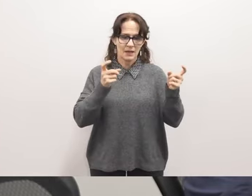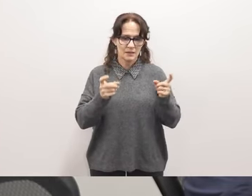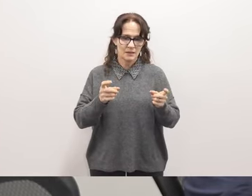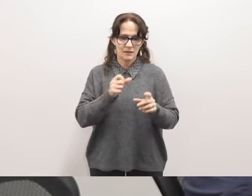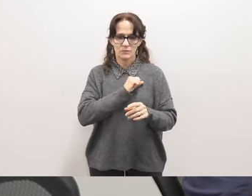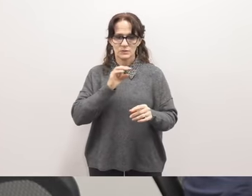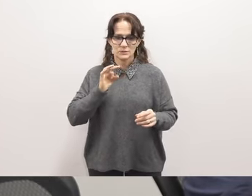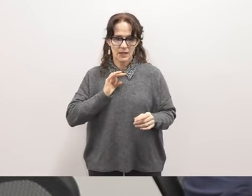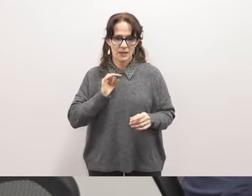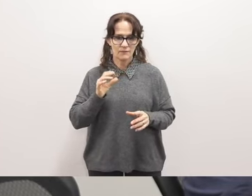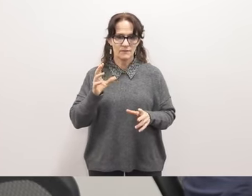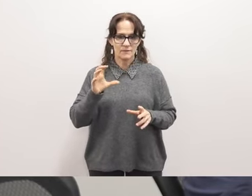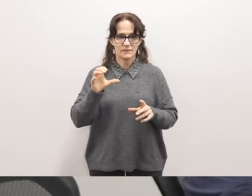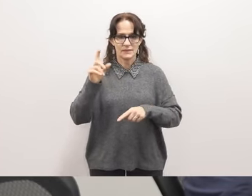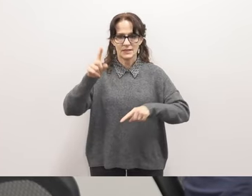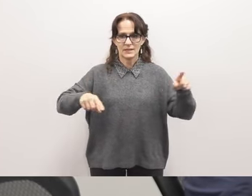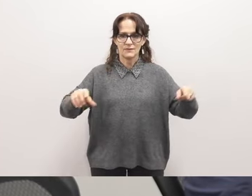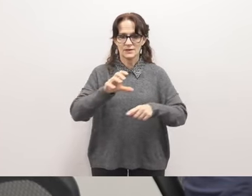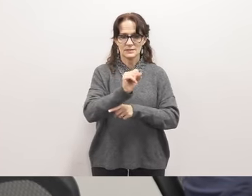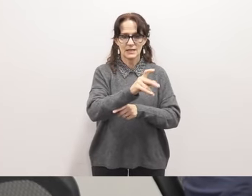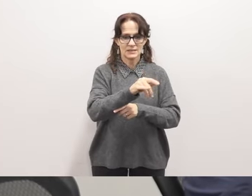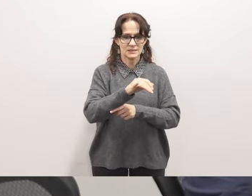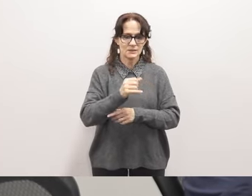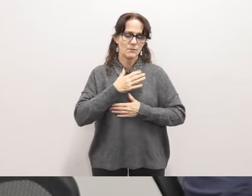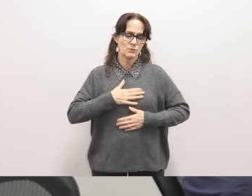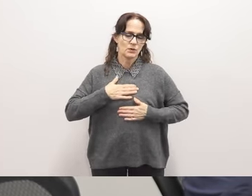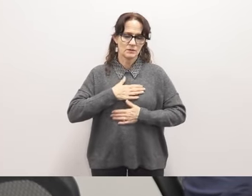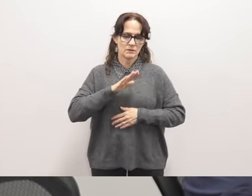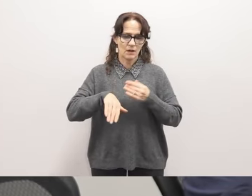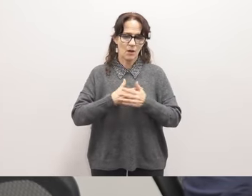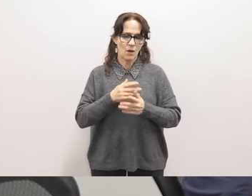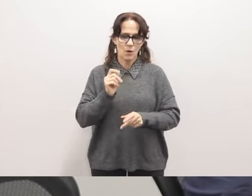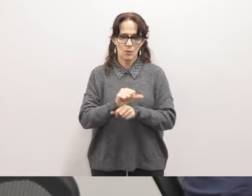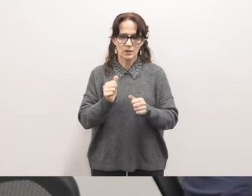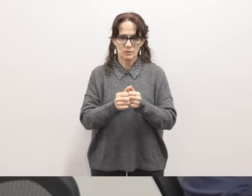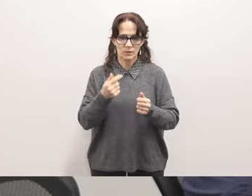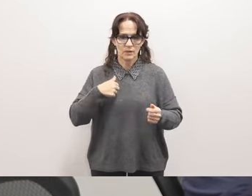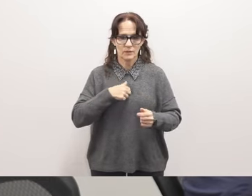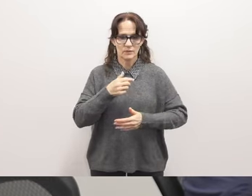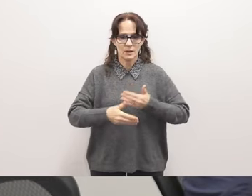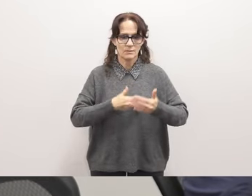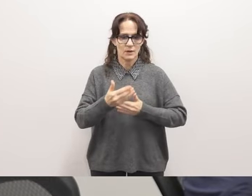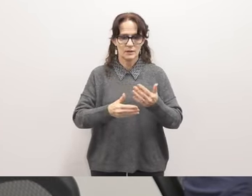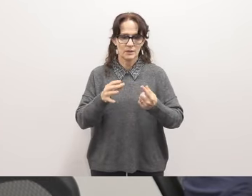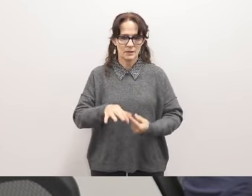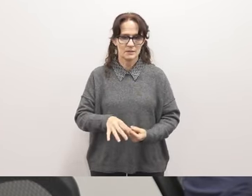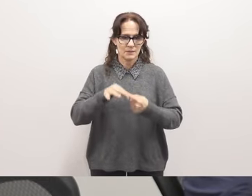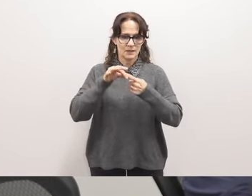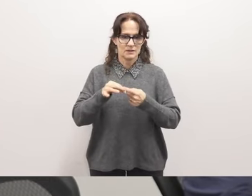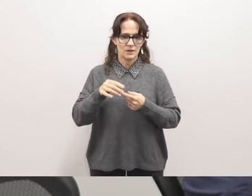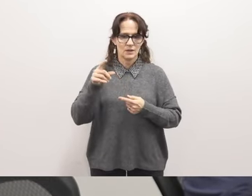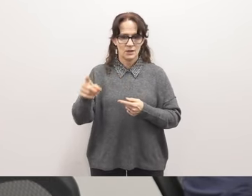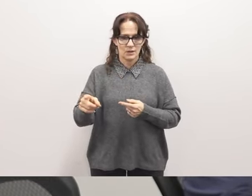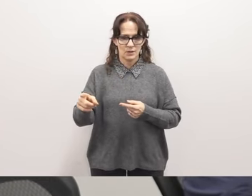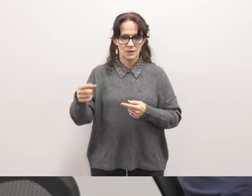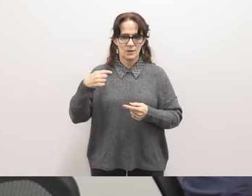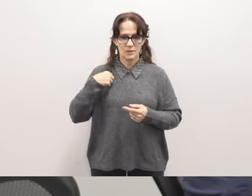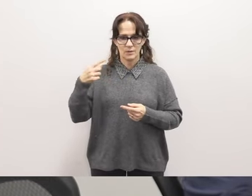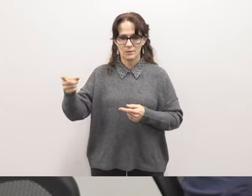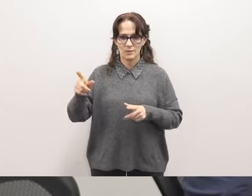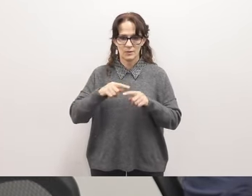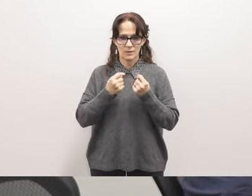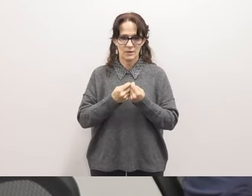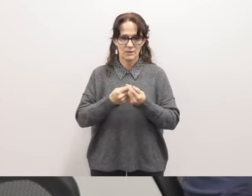with staff with your sites and so we appreciate everybody's cooperation throughout the process in particular you me and her team um